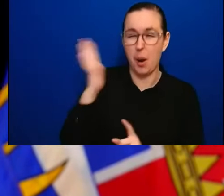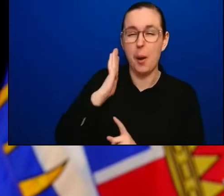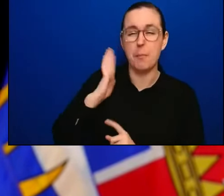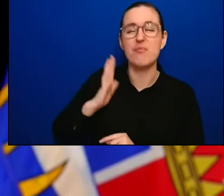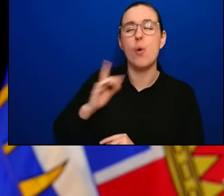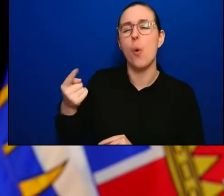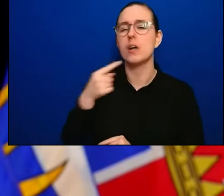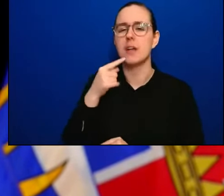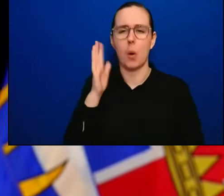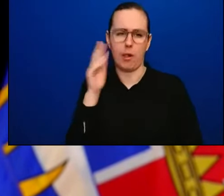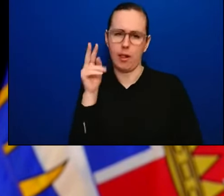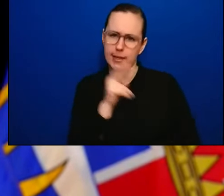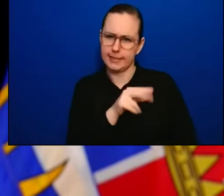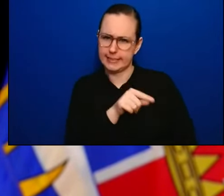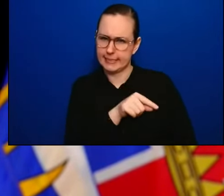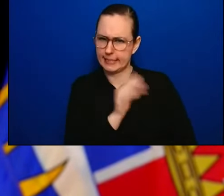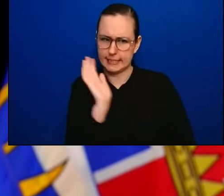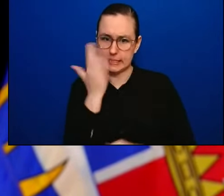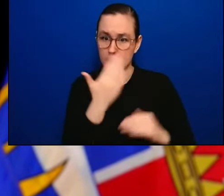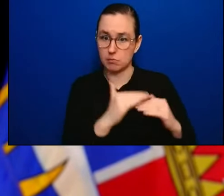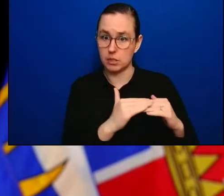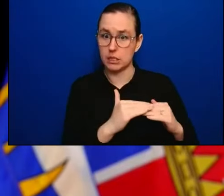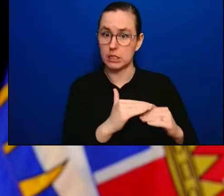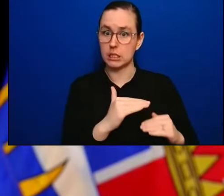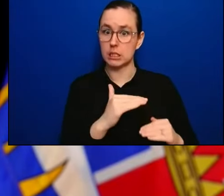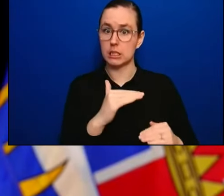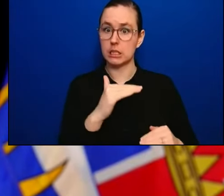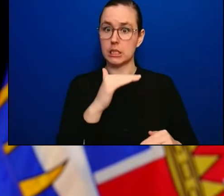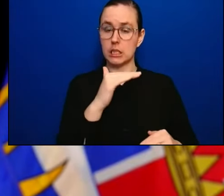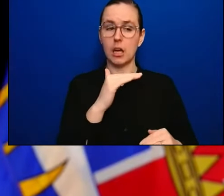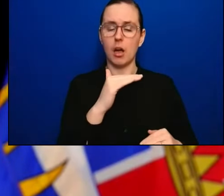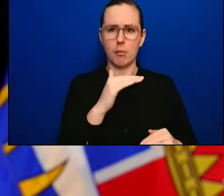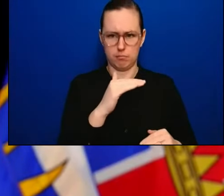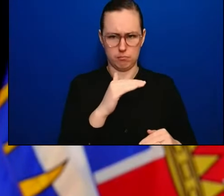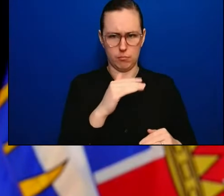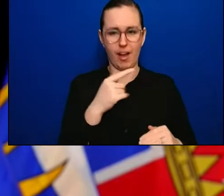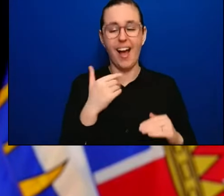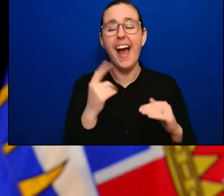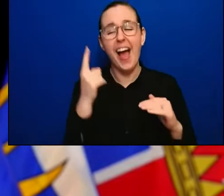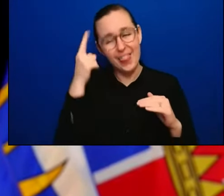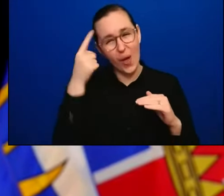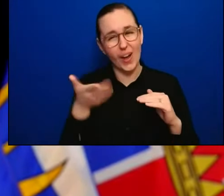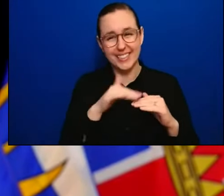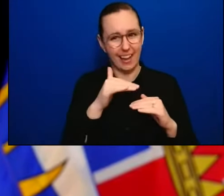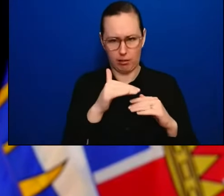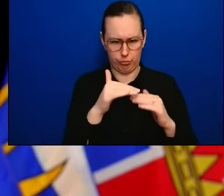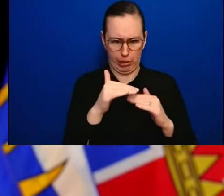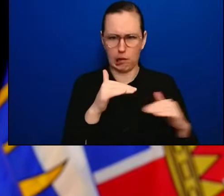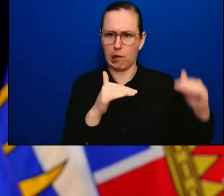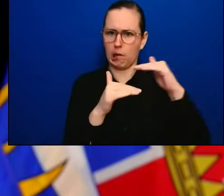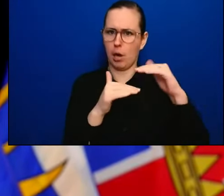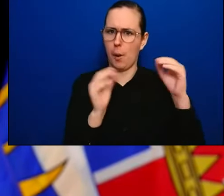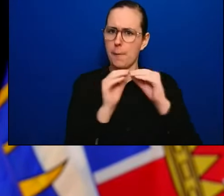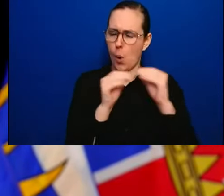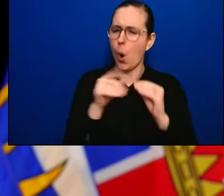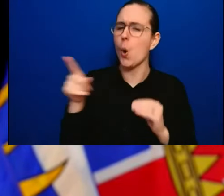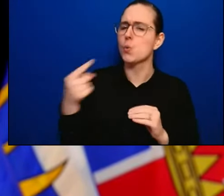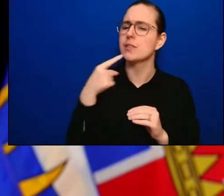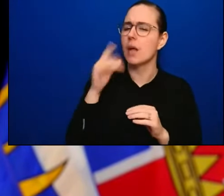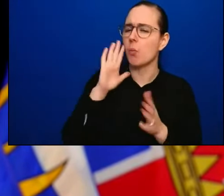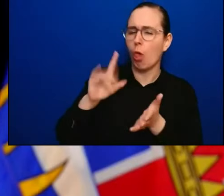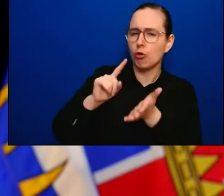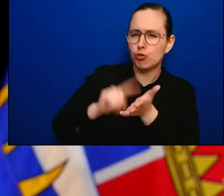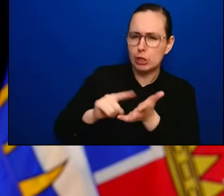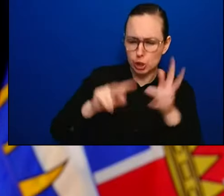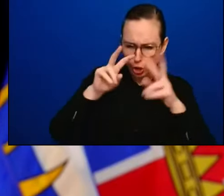number, will that number of the people who have actually died from COVID-19 be listed as a separate number number or